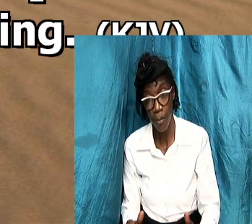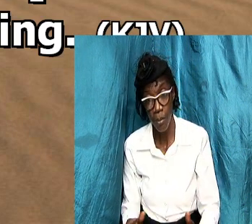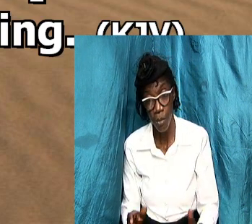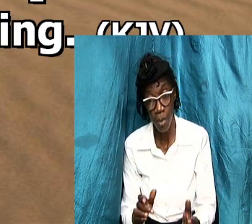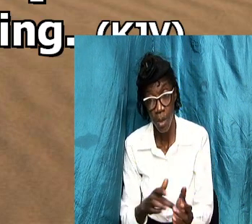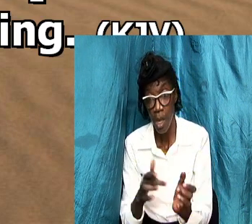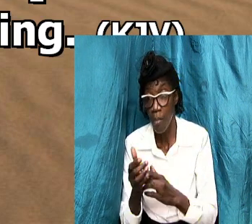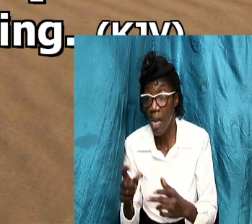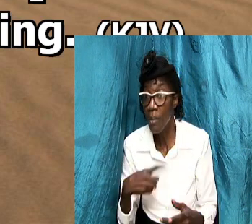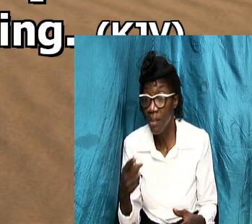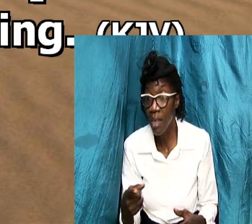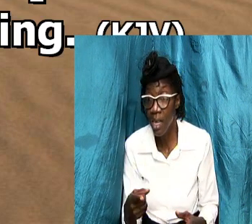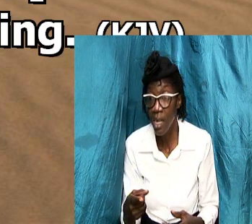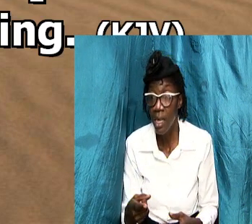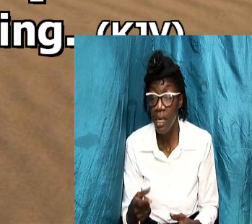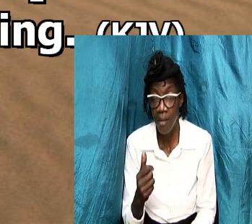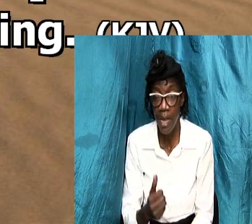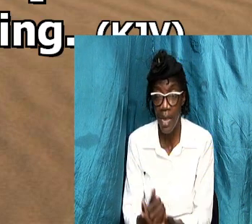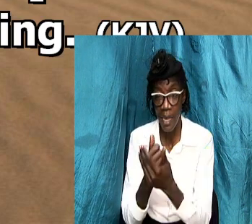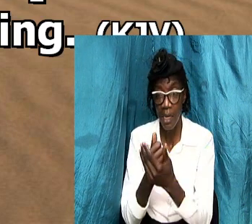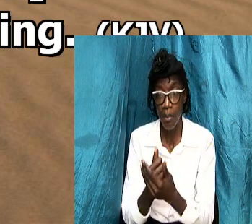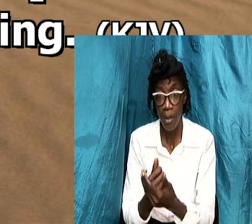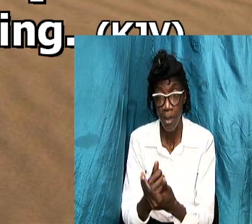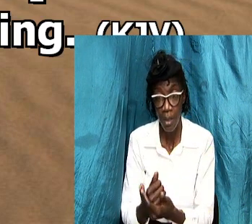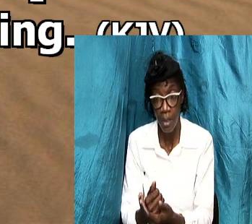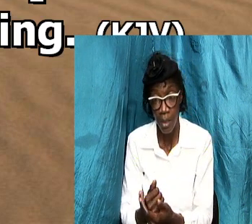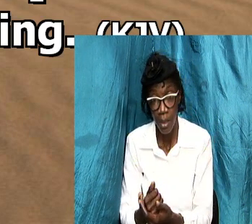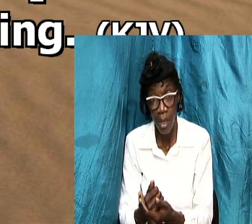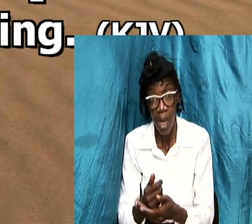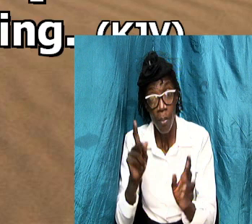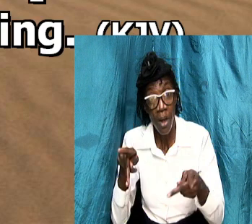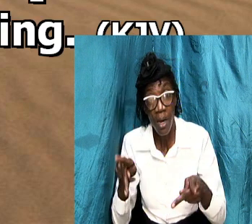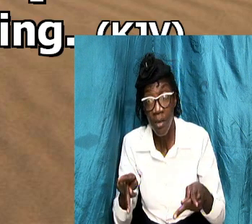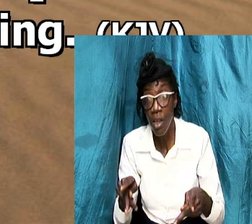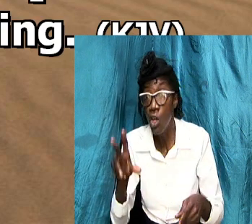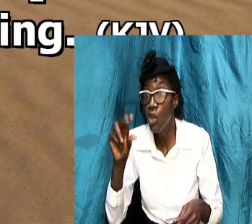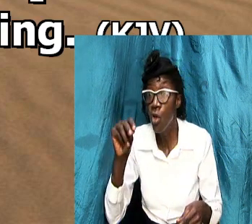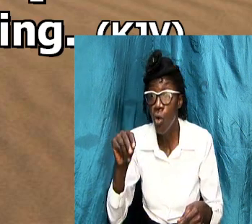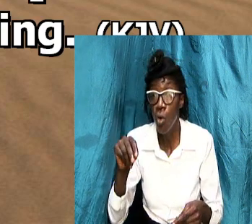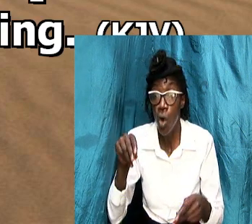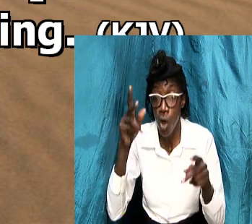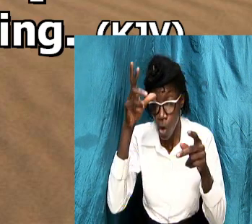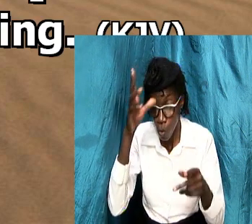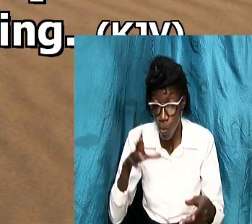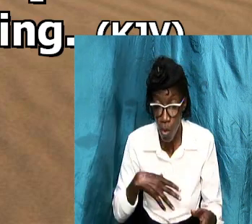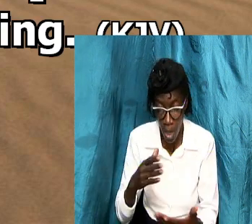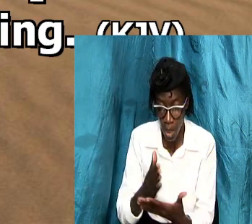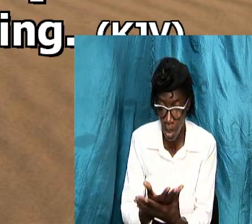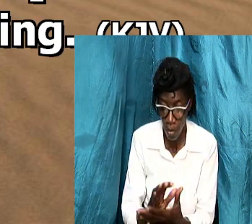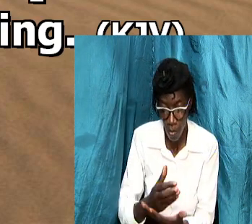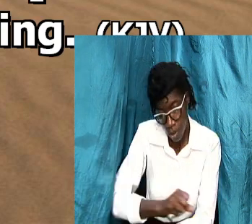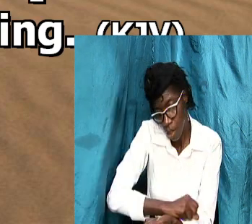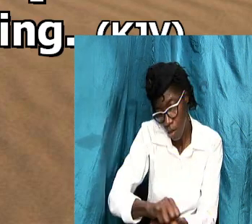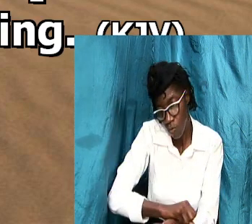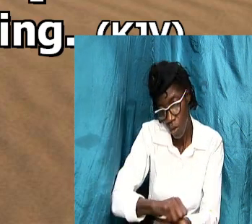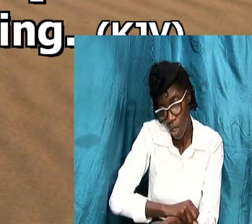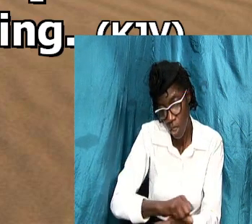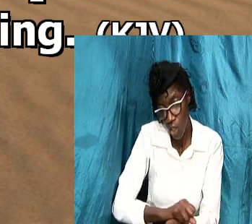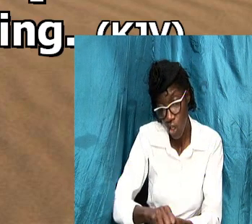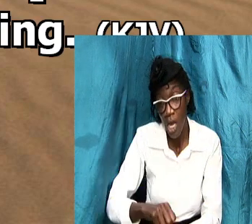she's his helper that's why from the beginning women cook and them wash and no it didn't say that she was our helper